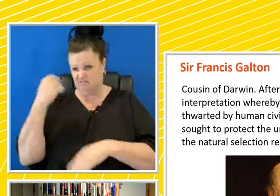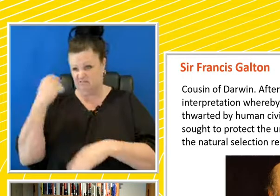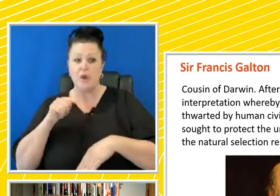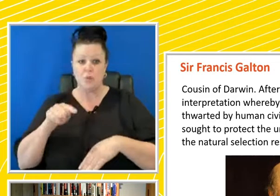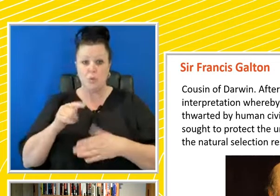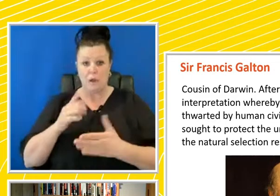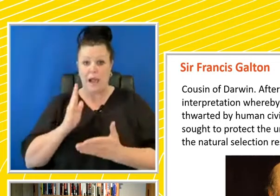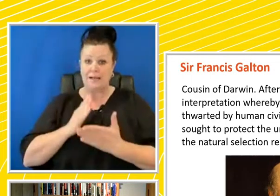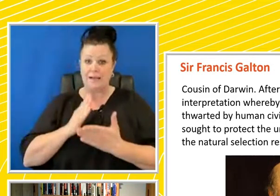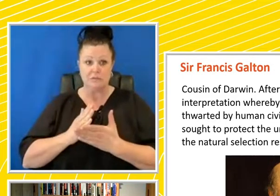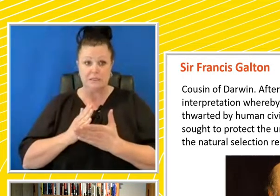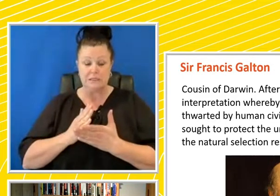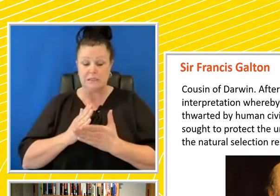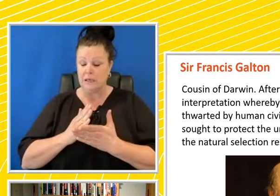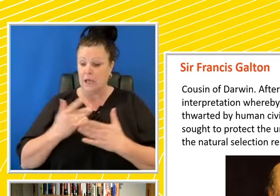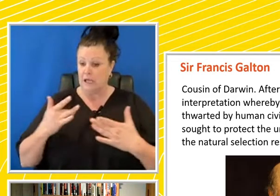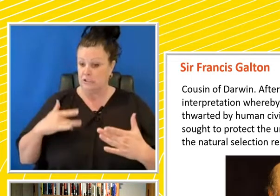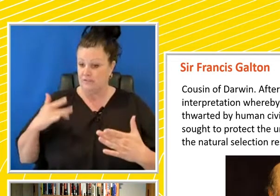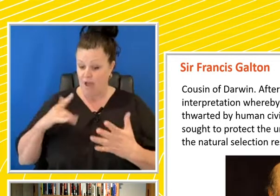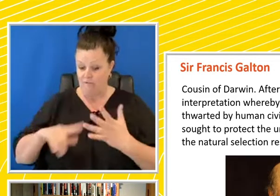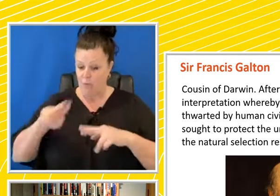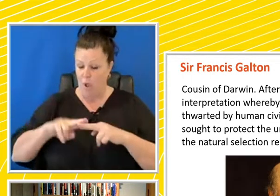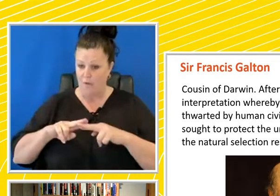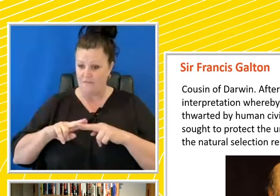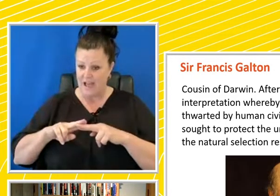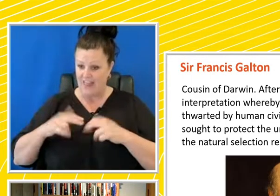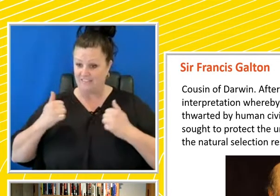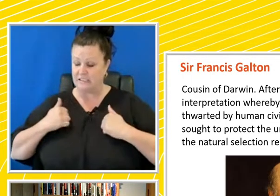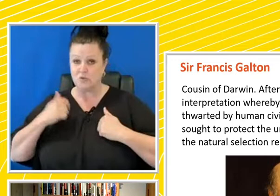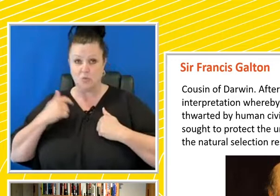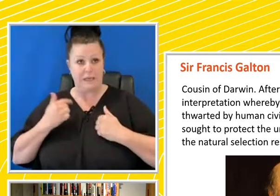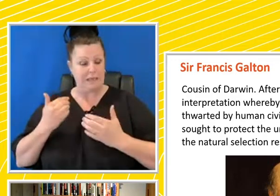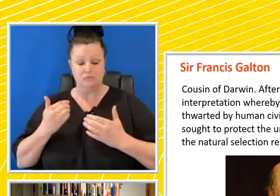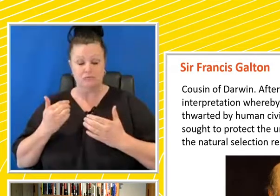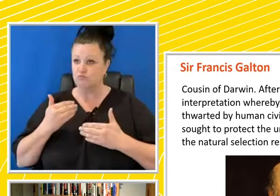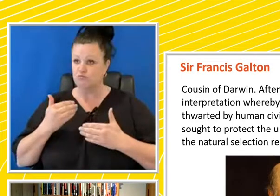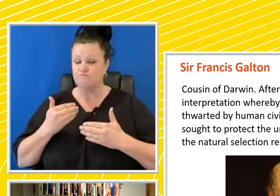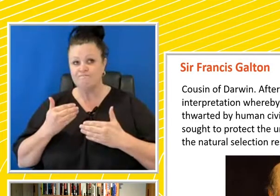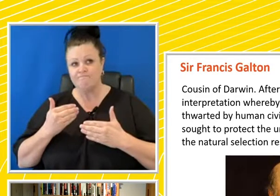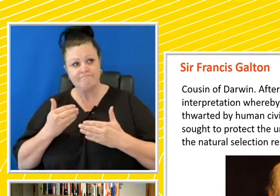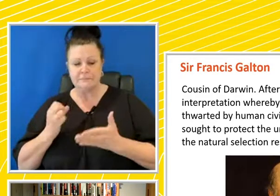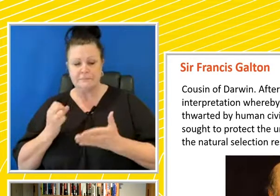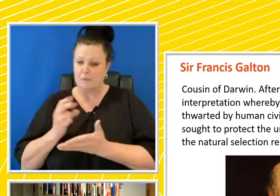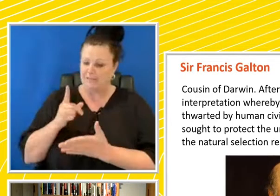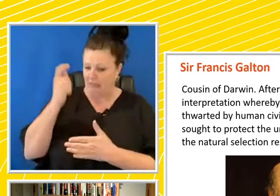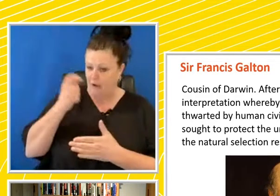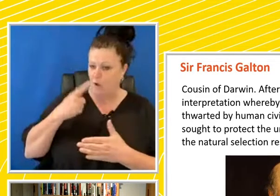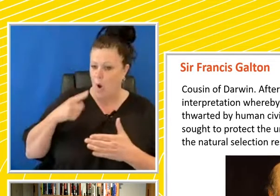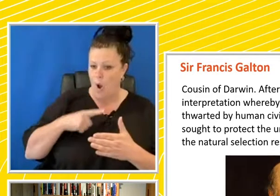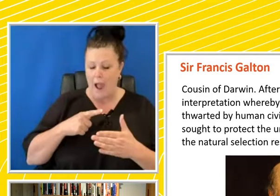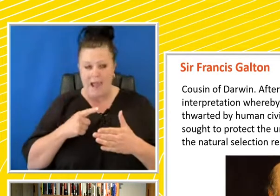survival of the fittest by taking care of our underprivileged and weak. We had institutions where